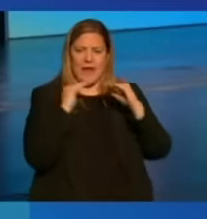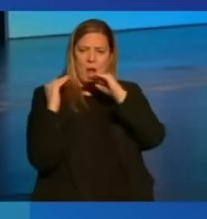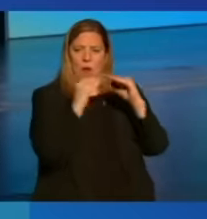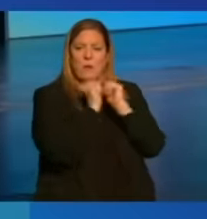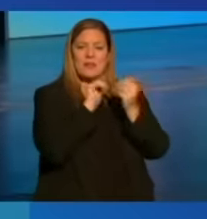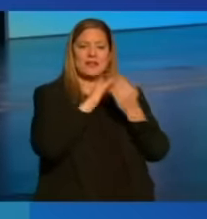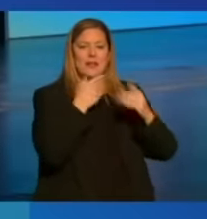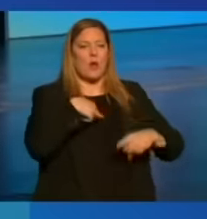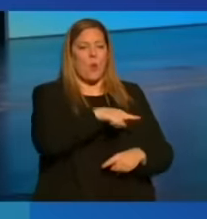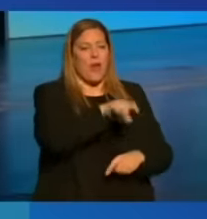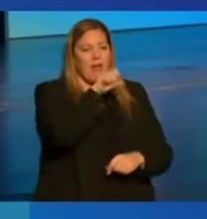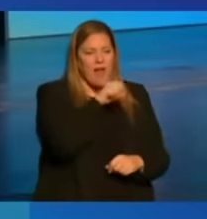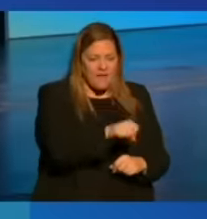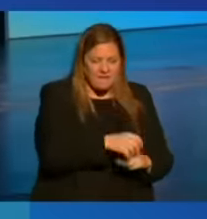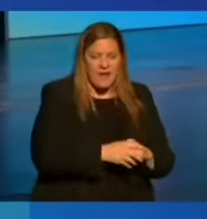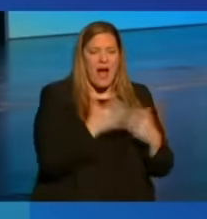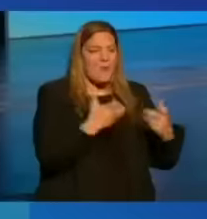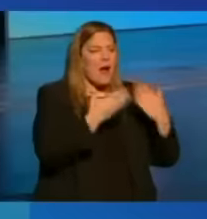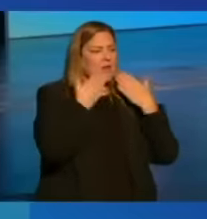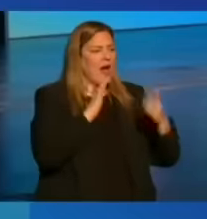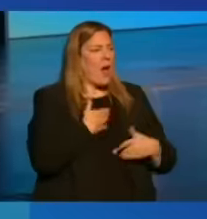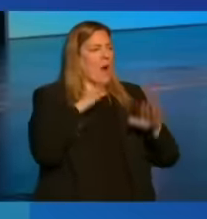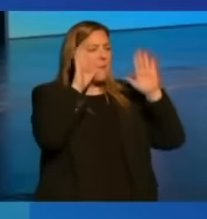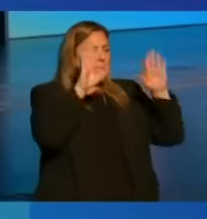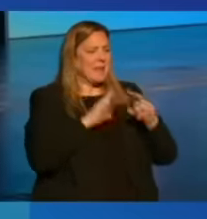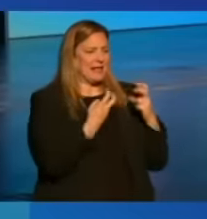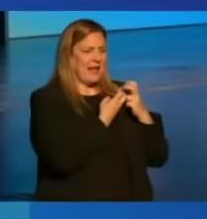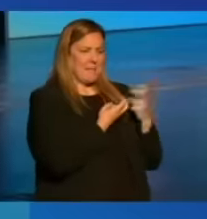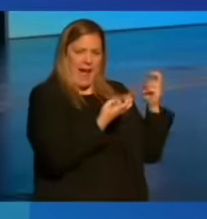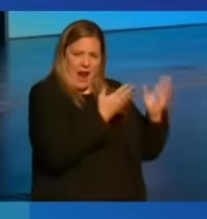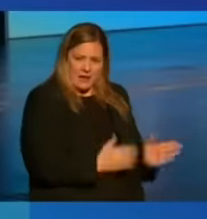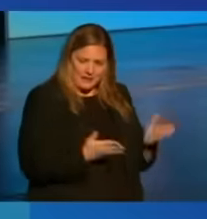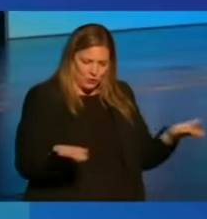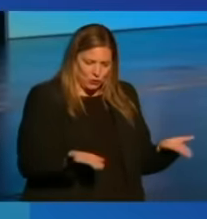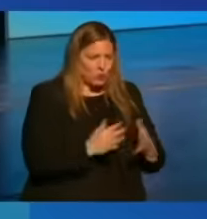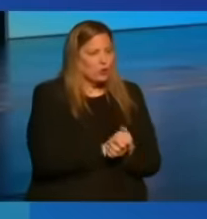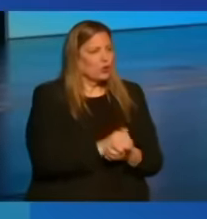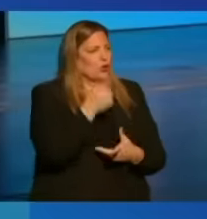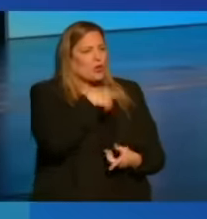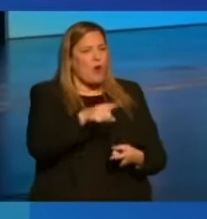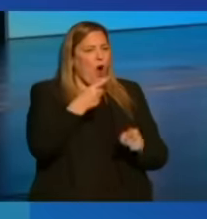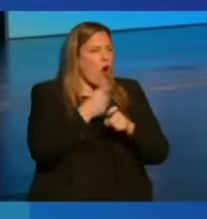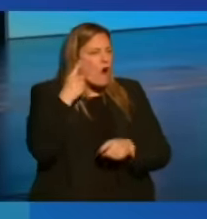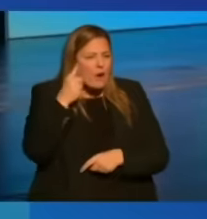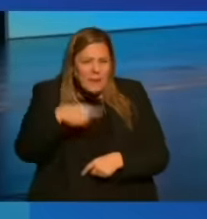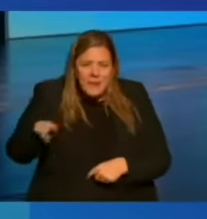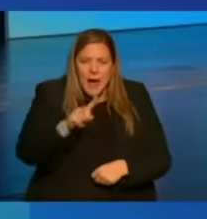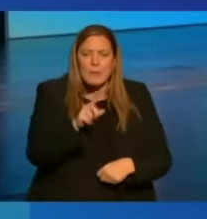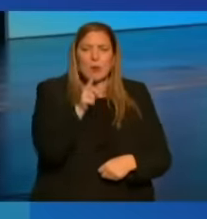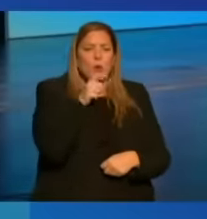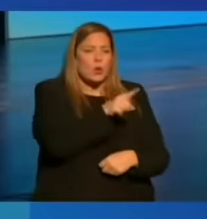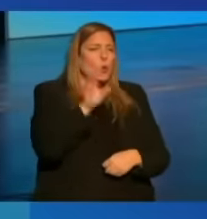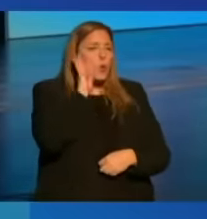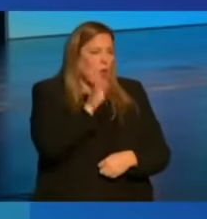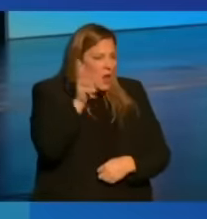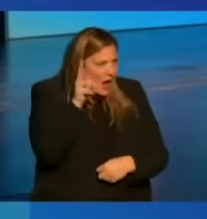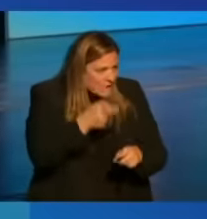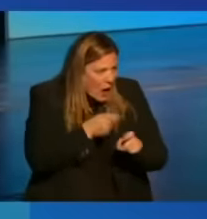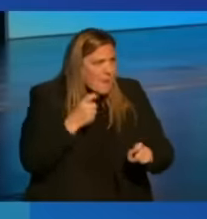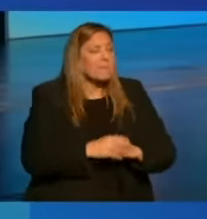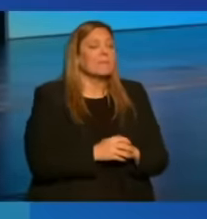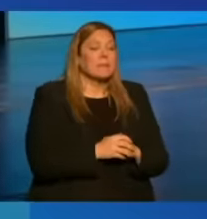love. I want to thank our amazing panelists who you've already heard from and who you're going to hear from,